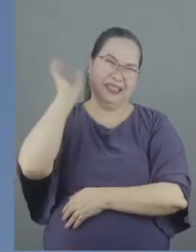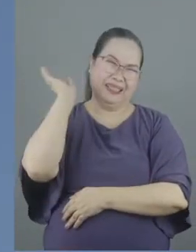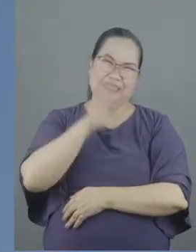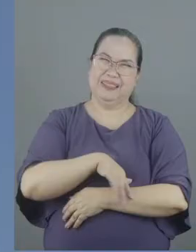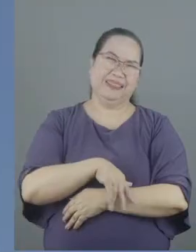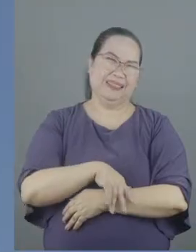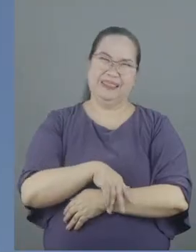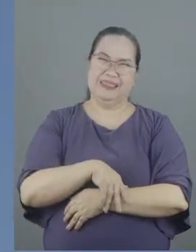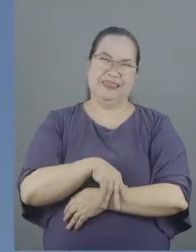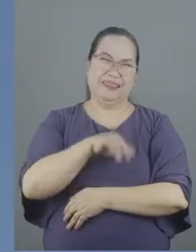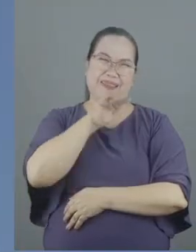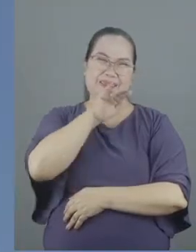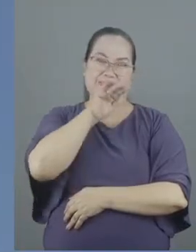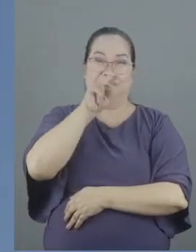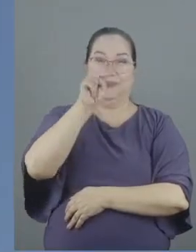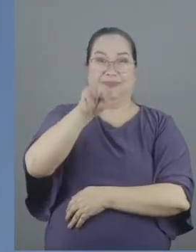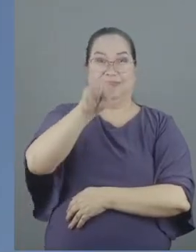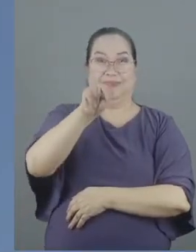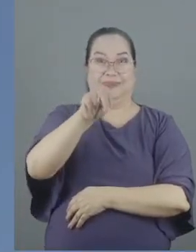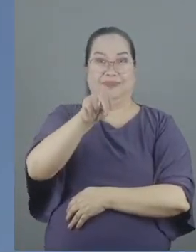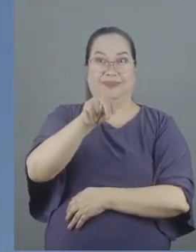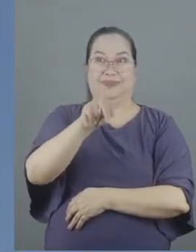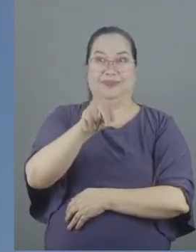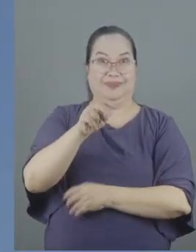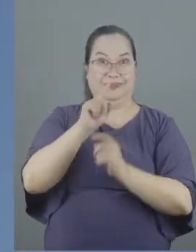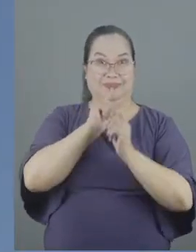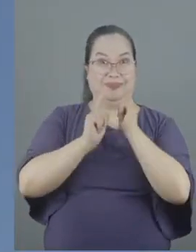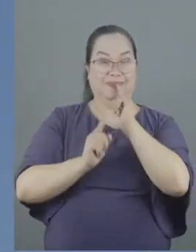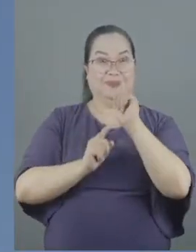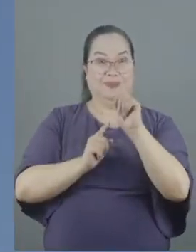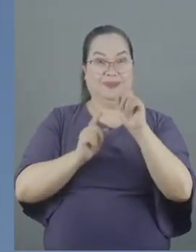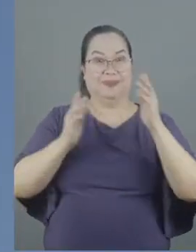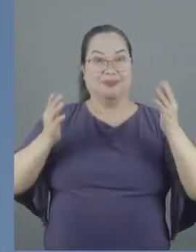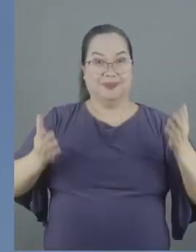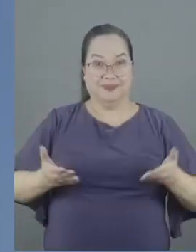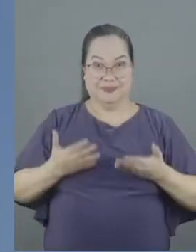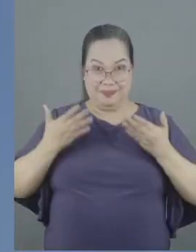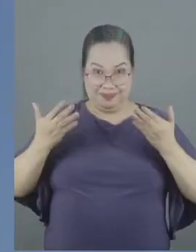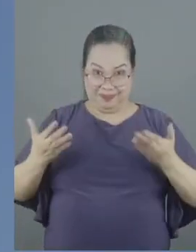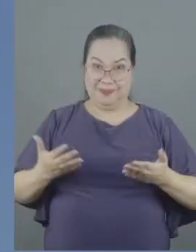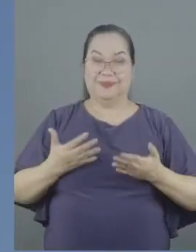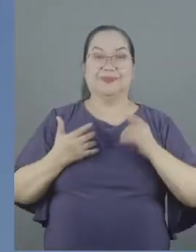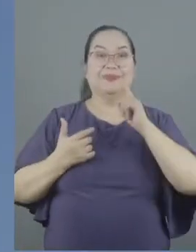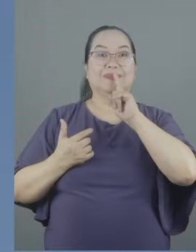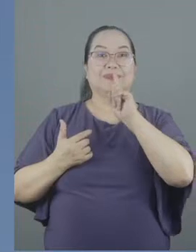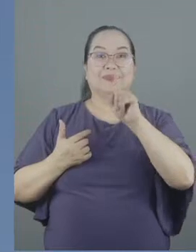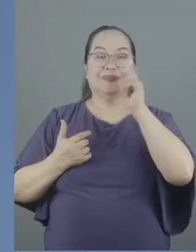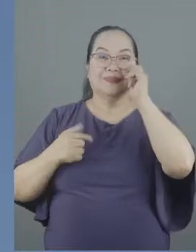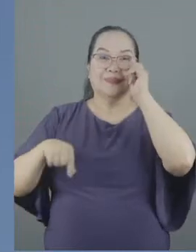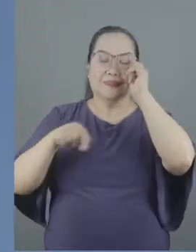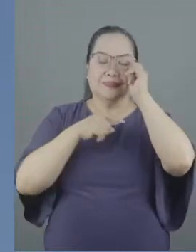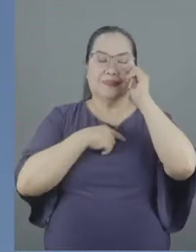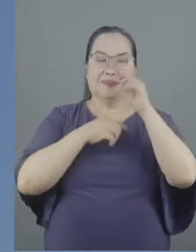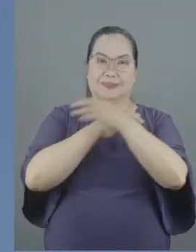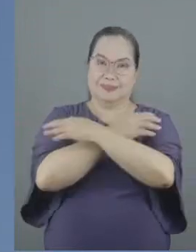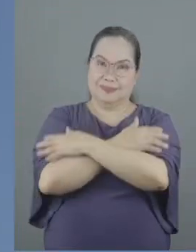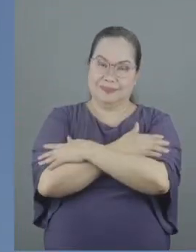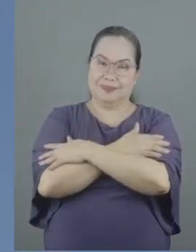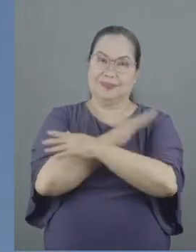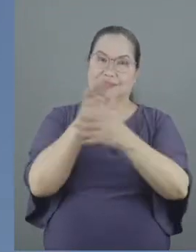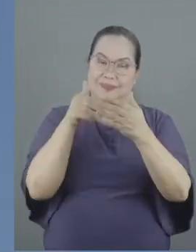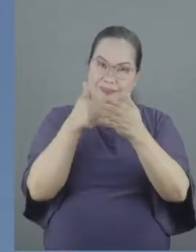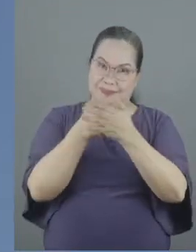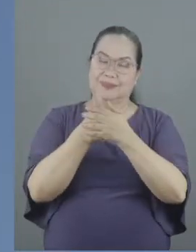Aren't we in need of real encouragement? We can rest knowing that all true